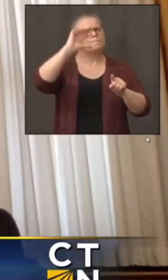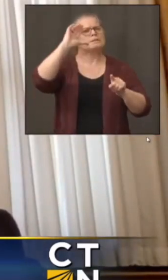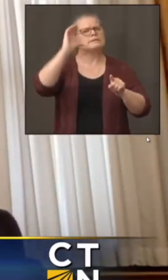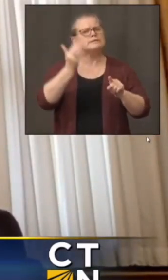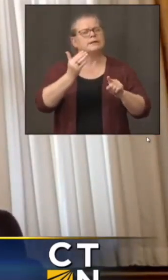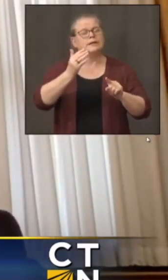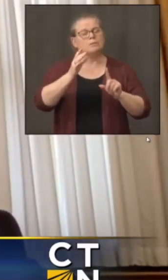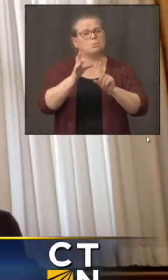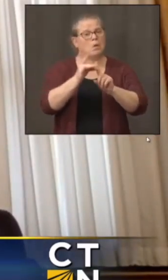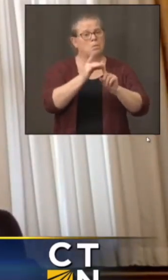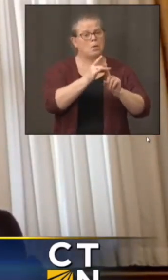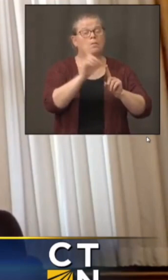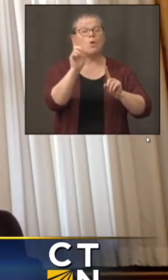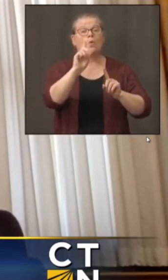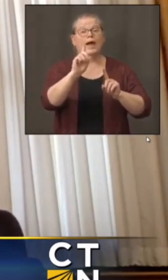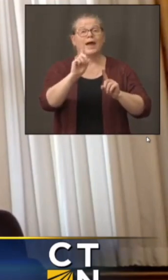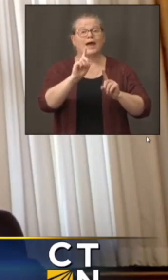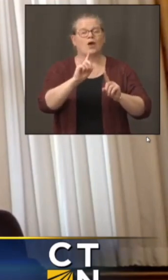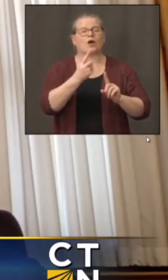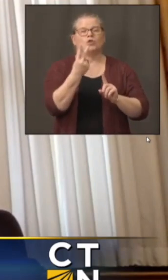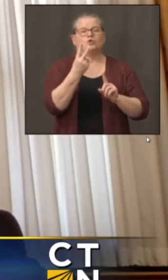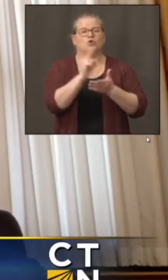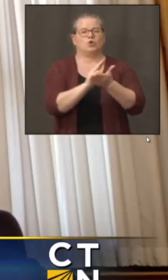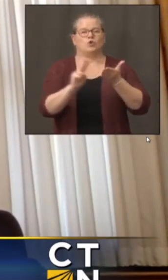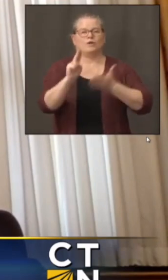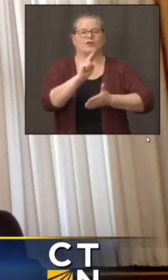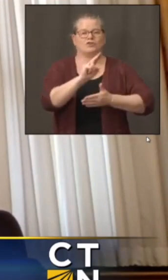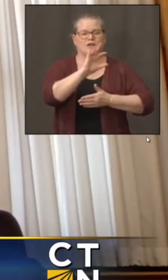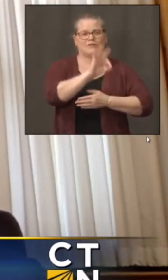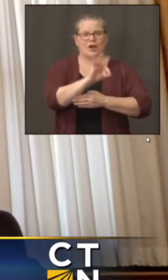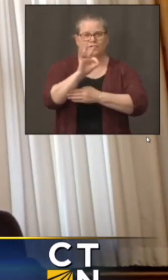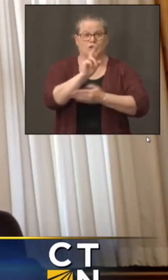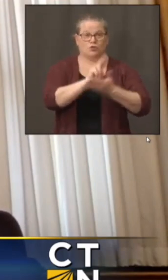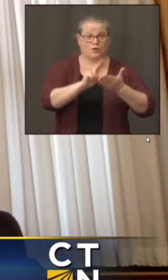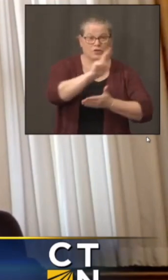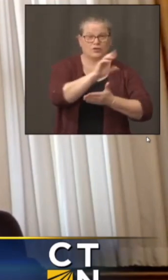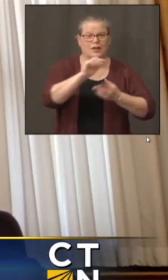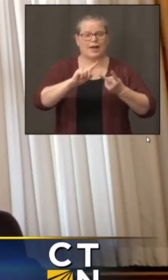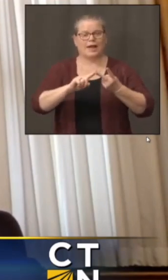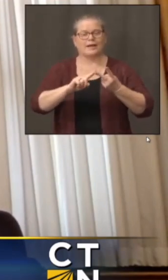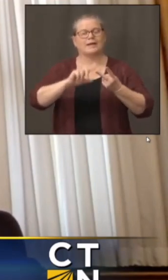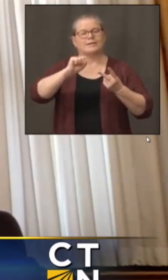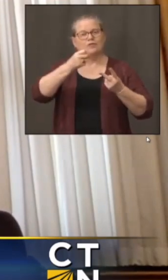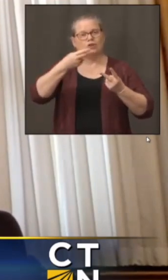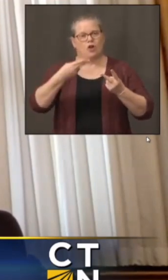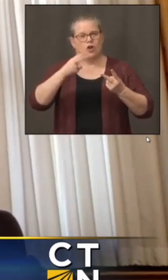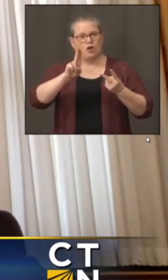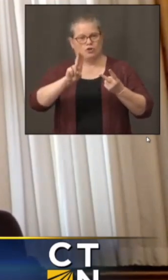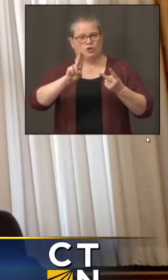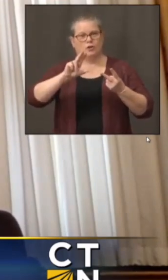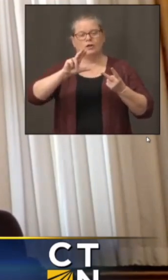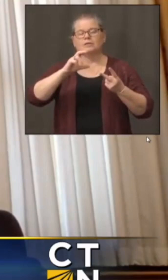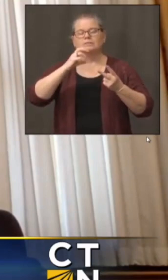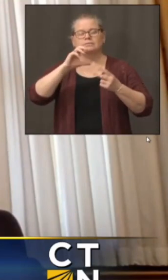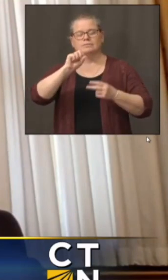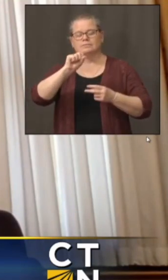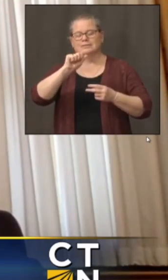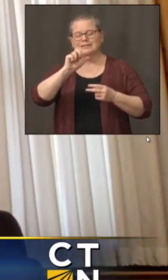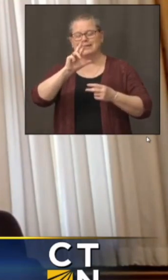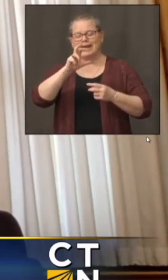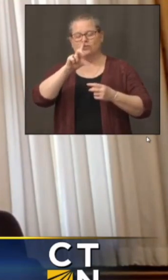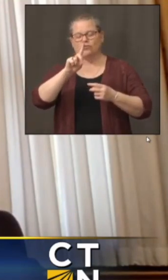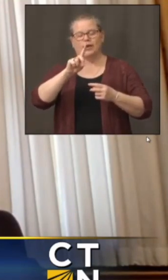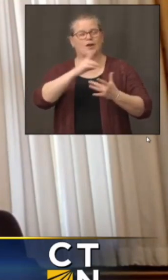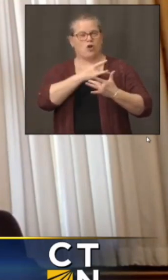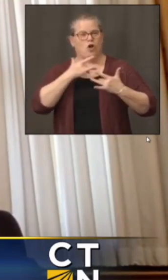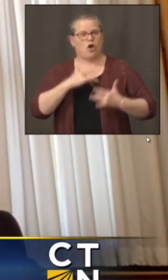Fairfield University and Sacred Heart. Fortunately, in both cases, week to week, the number of cases has come down. And indeed, in the town